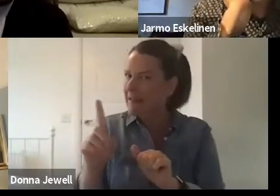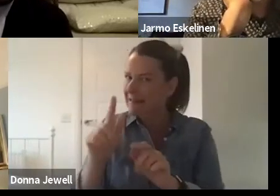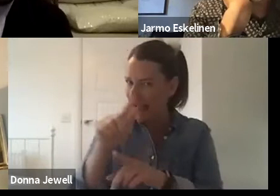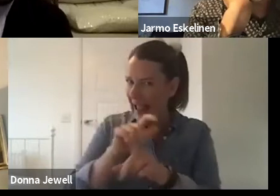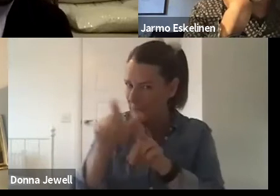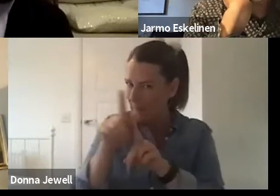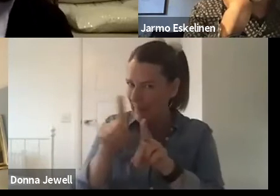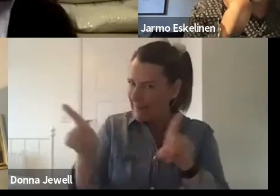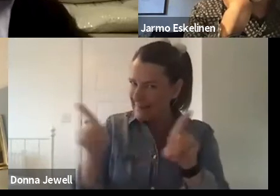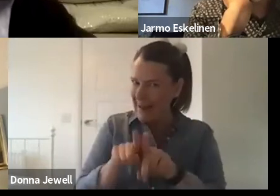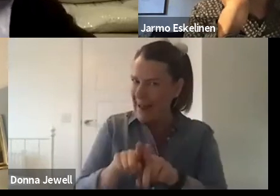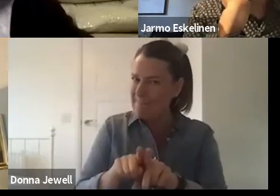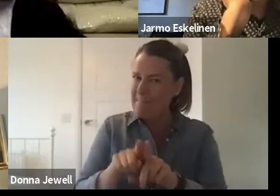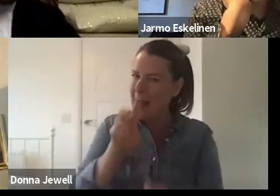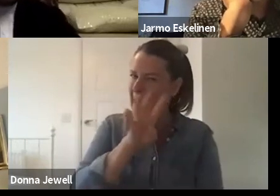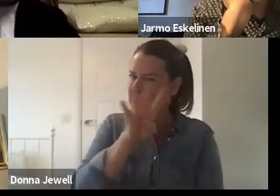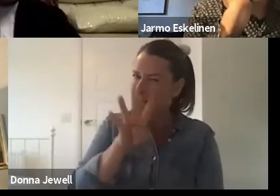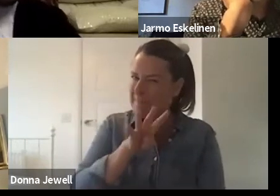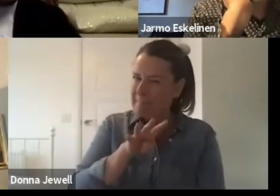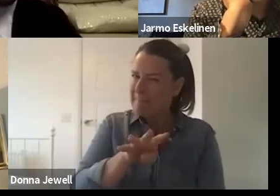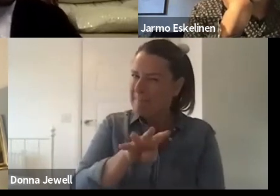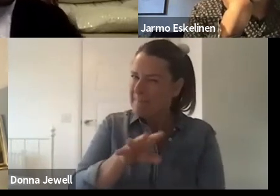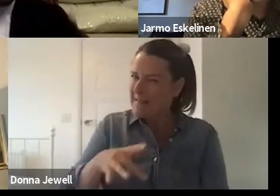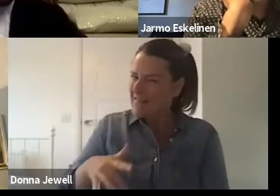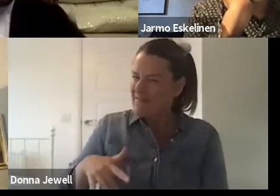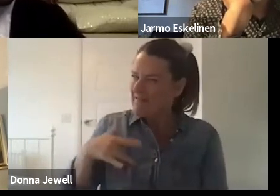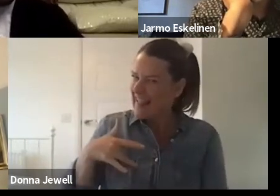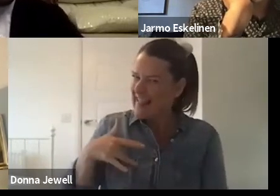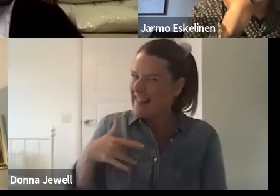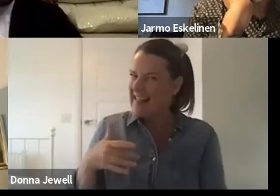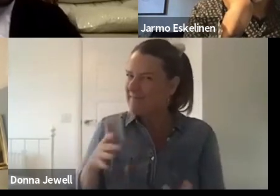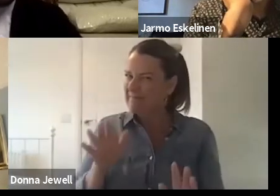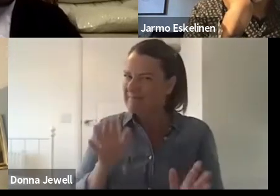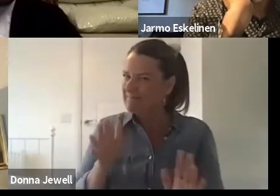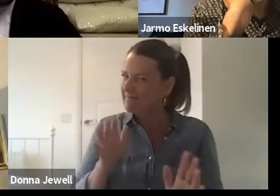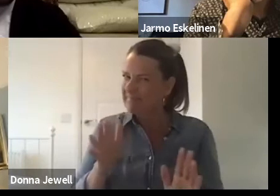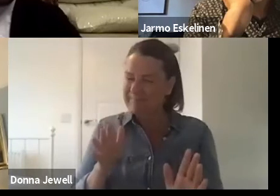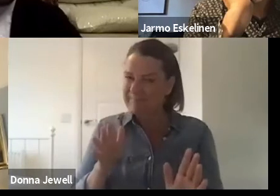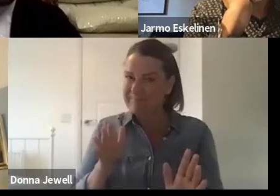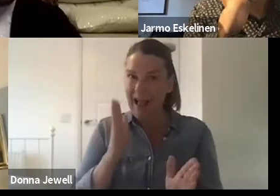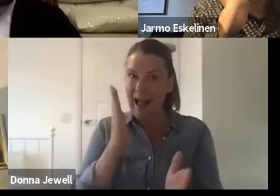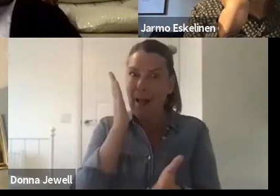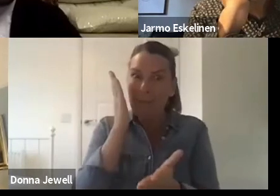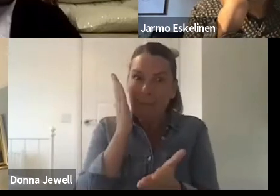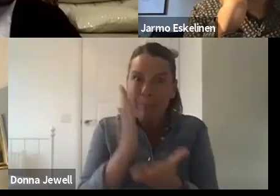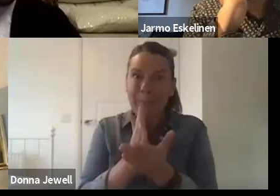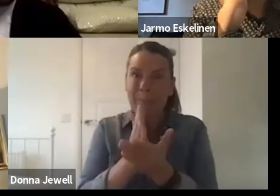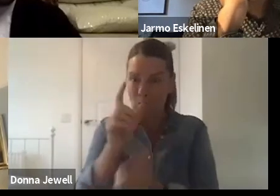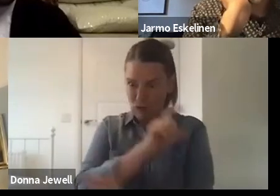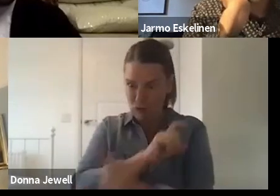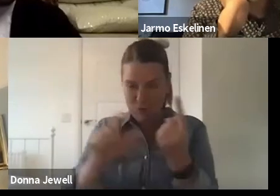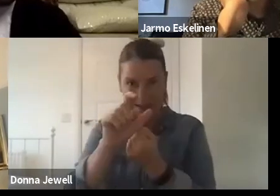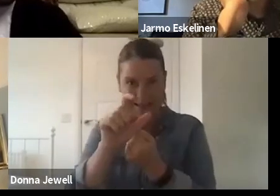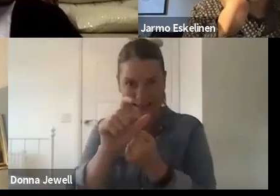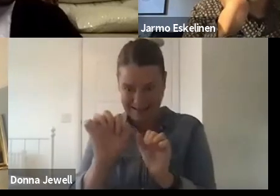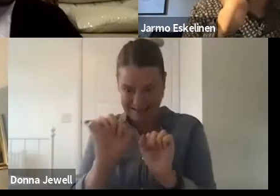that challenge in the way that we should have done. That real sense of connection, belonging and ownership, I